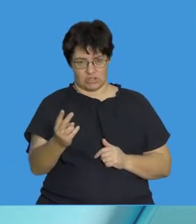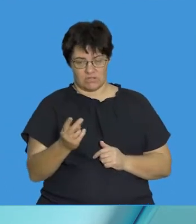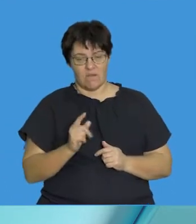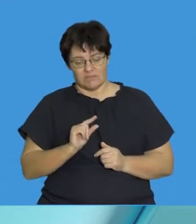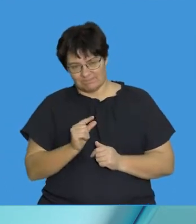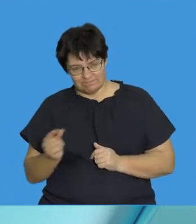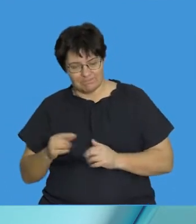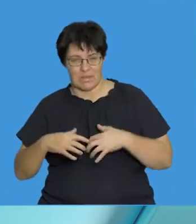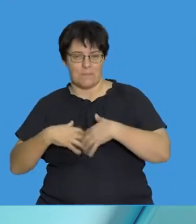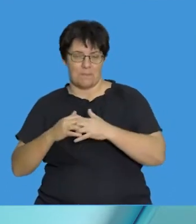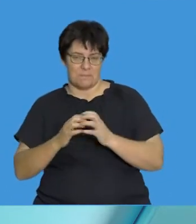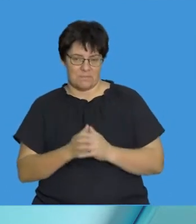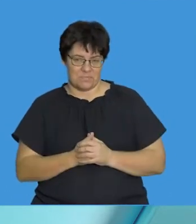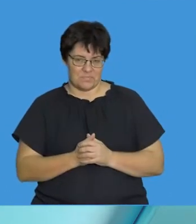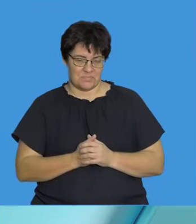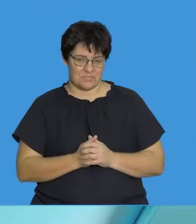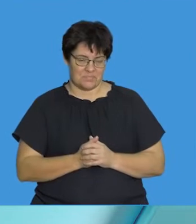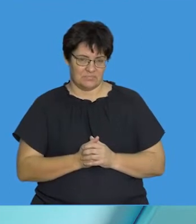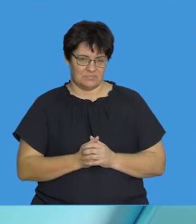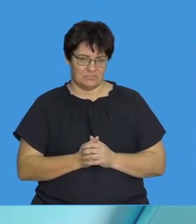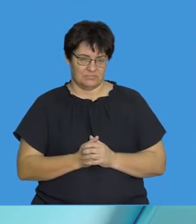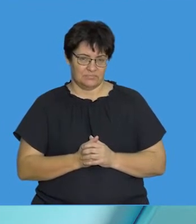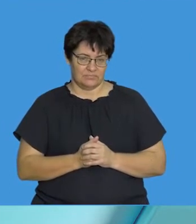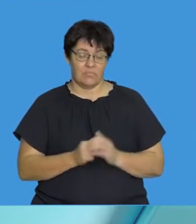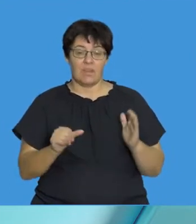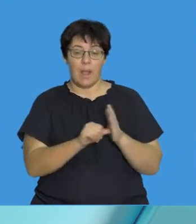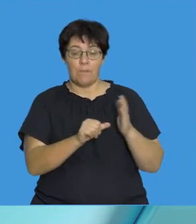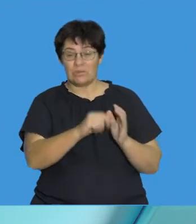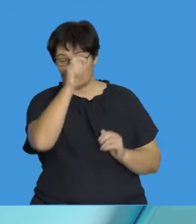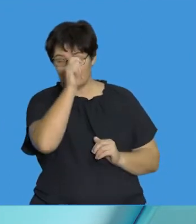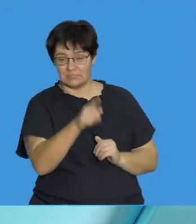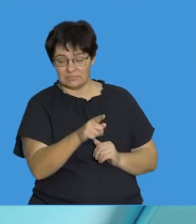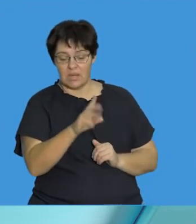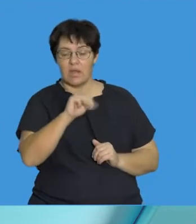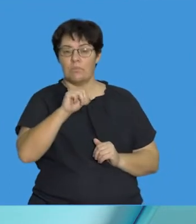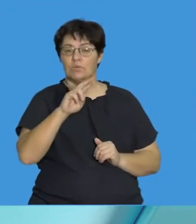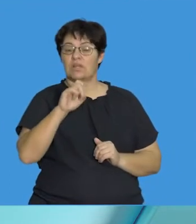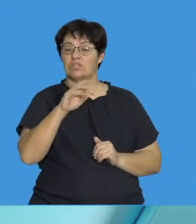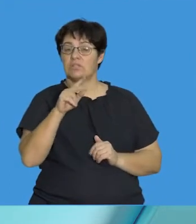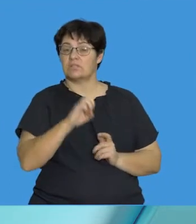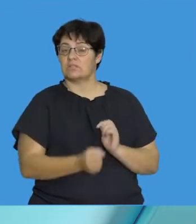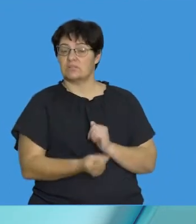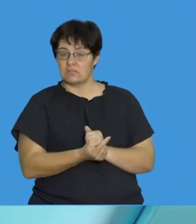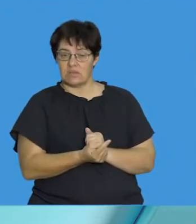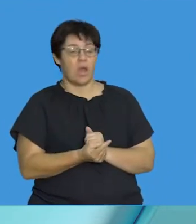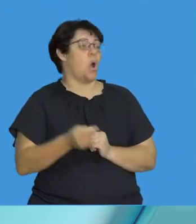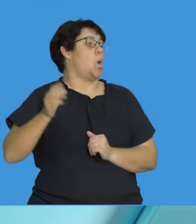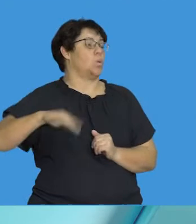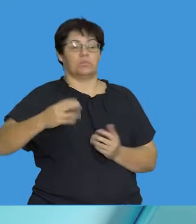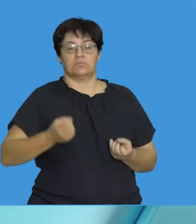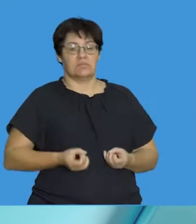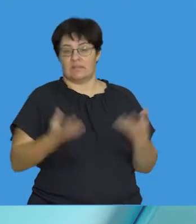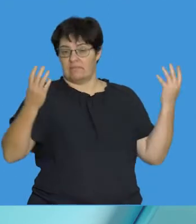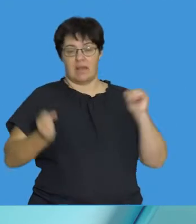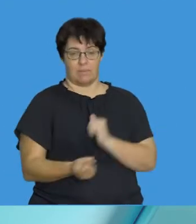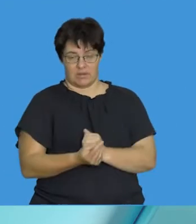the genetic maker. What is also important to recognize is that mutations occur spontaneously, meaning